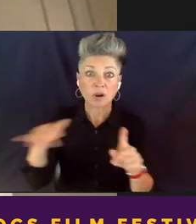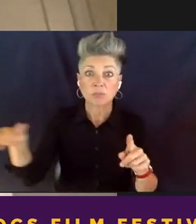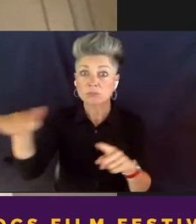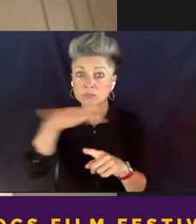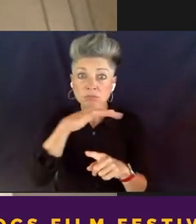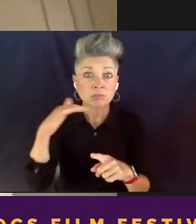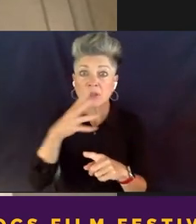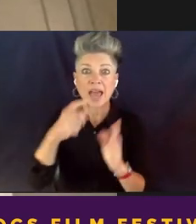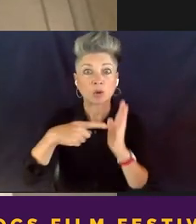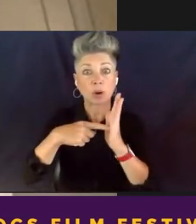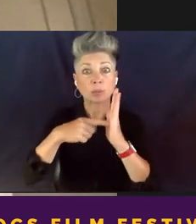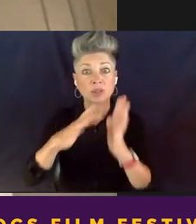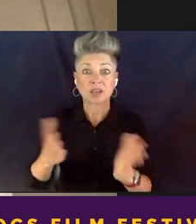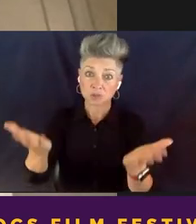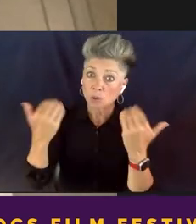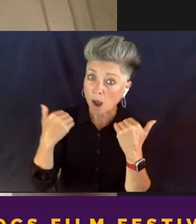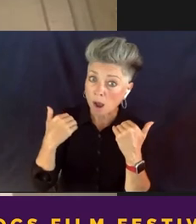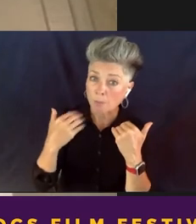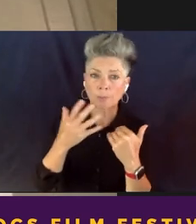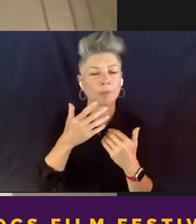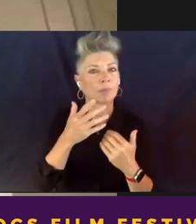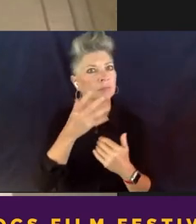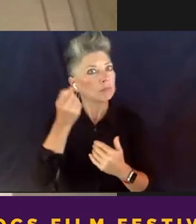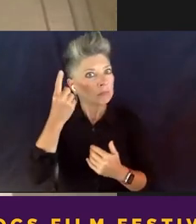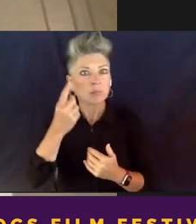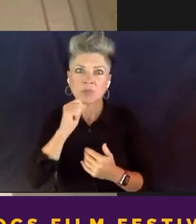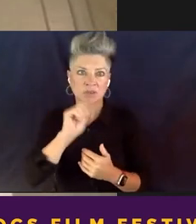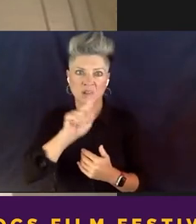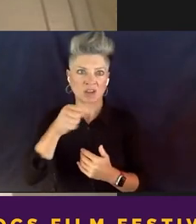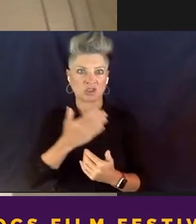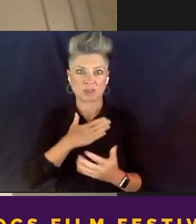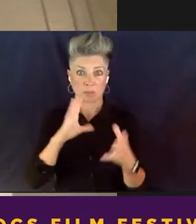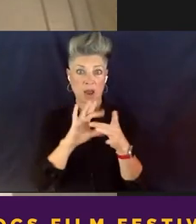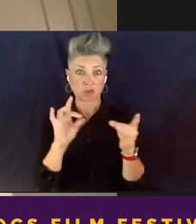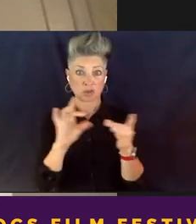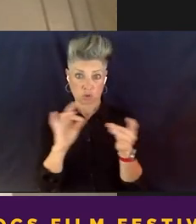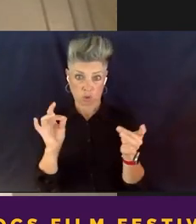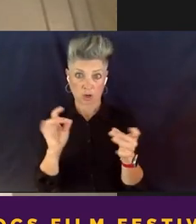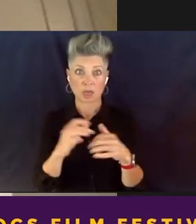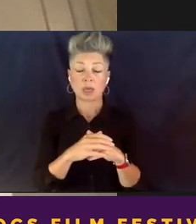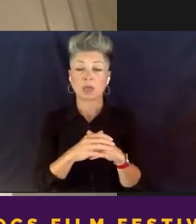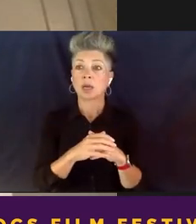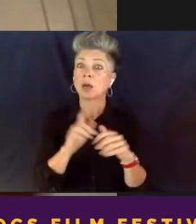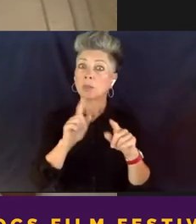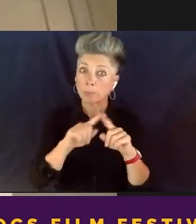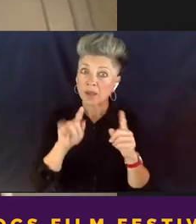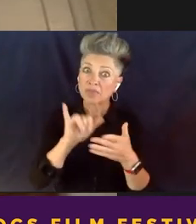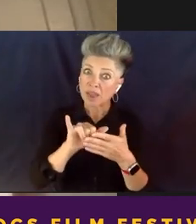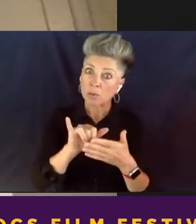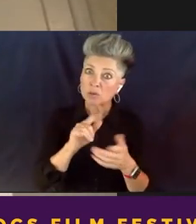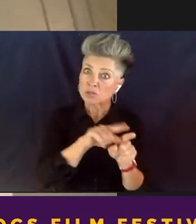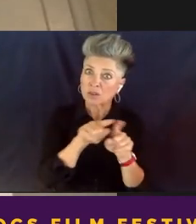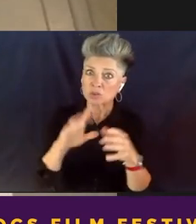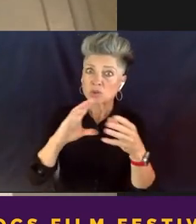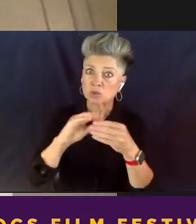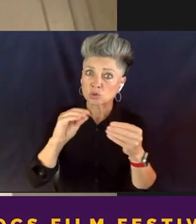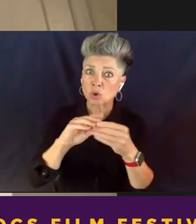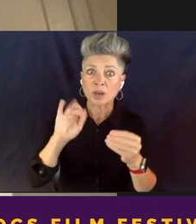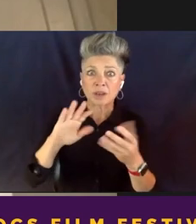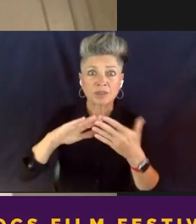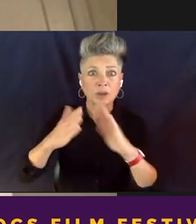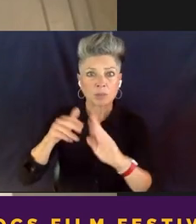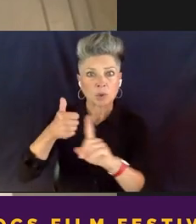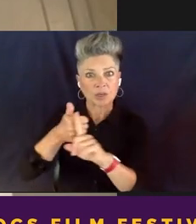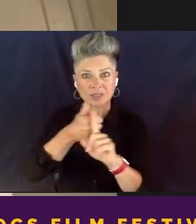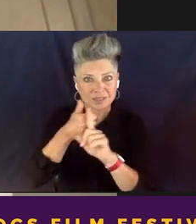And it wasn't just my story. After that conversation, it evoked into the story of the community in a way that the community was asking